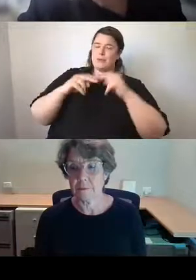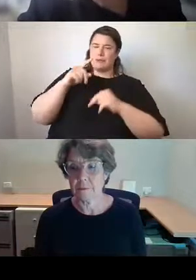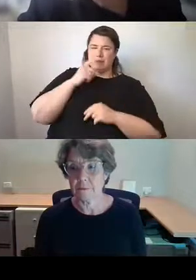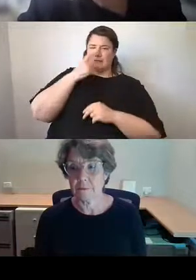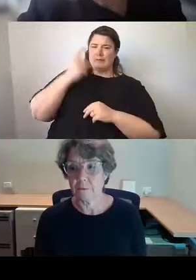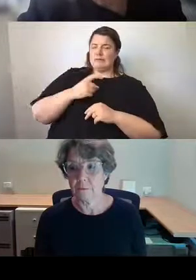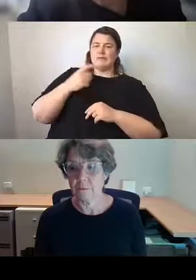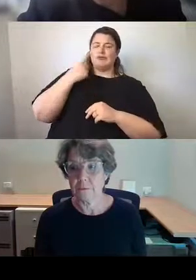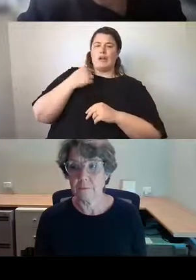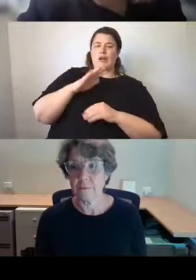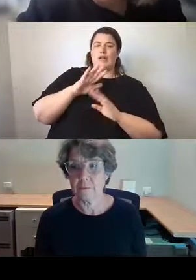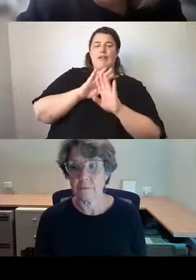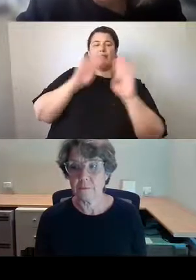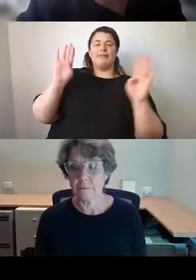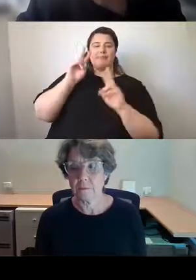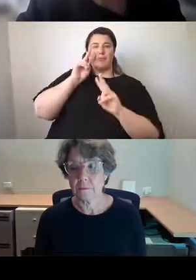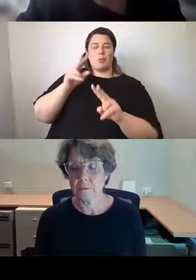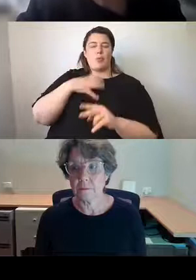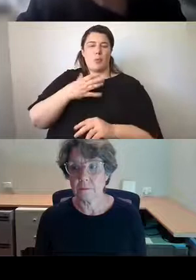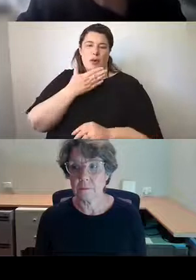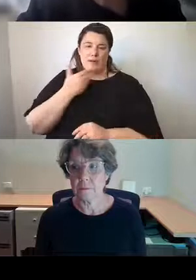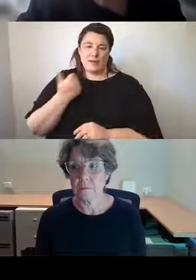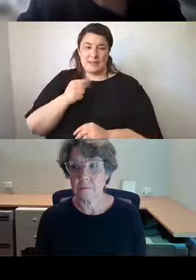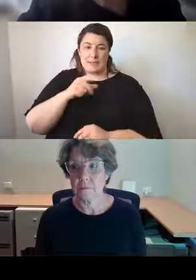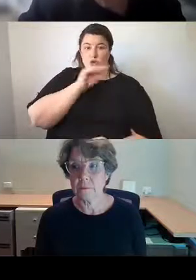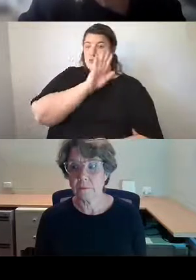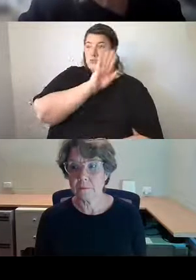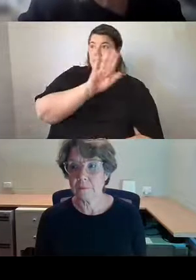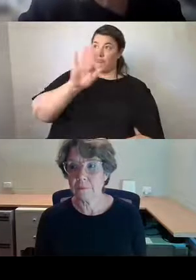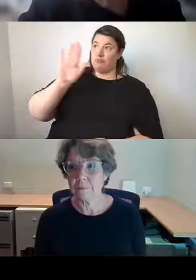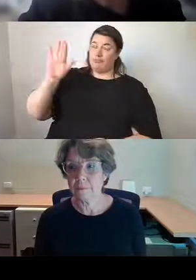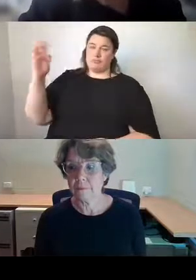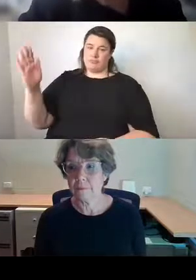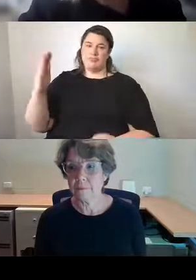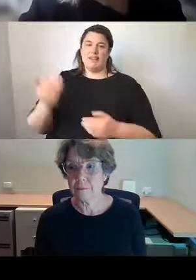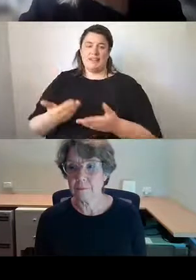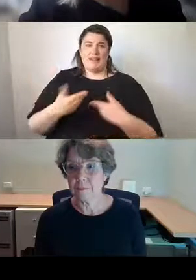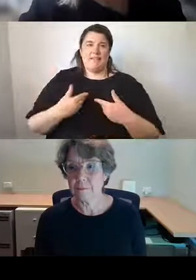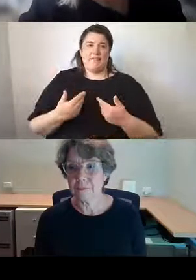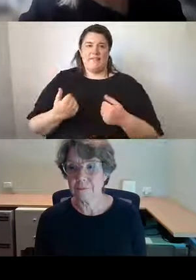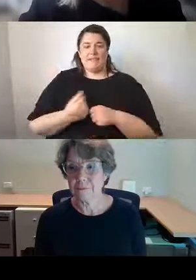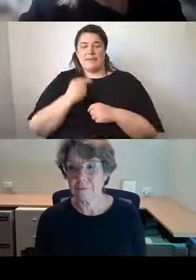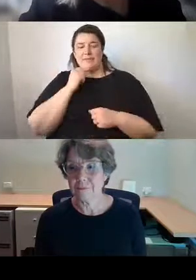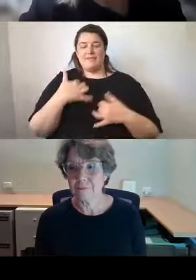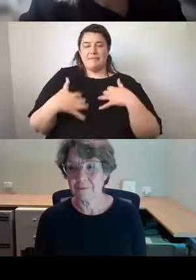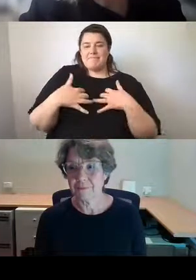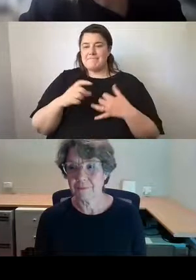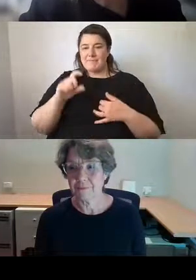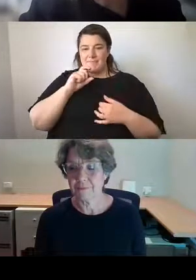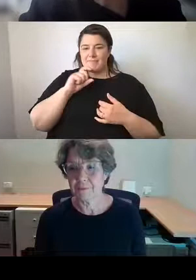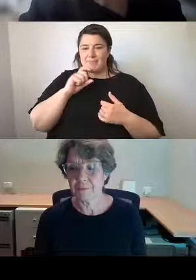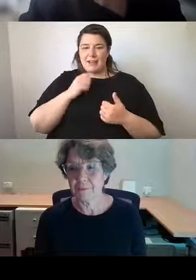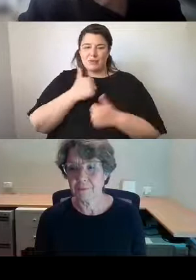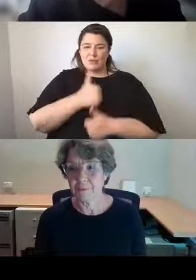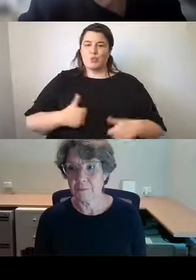little more engaging. Looking up at those birds is a little sense of fun and enjoyment